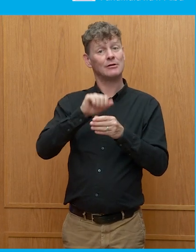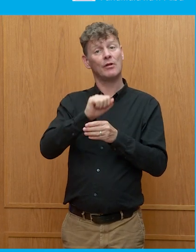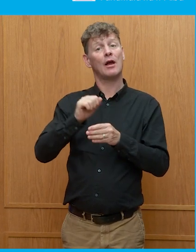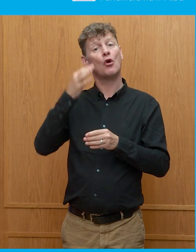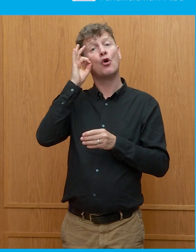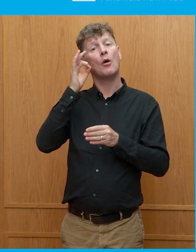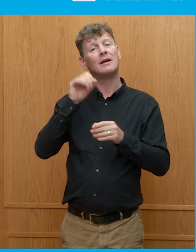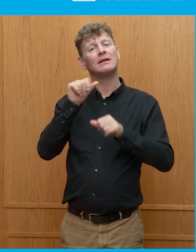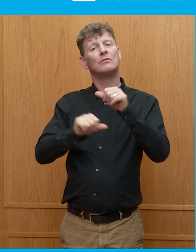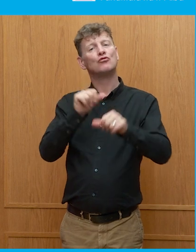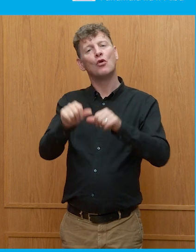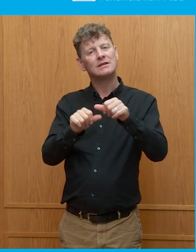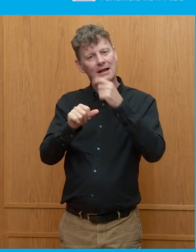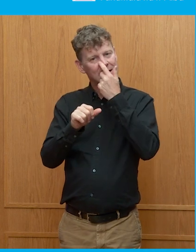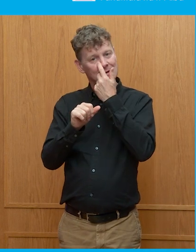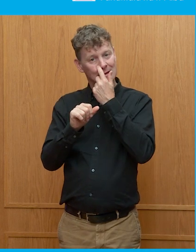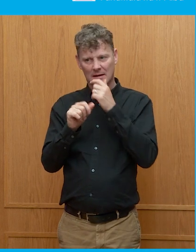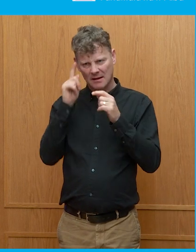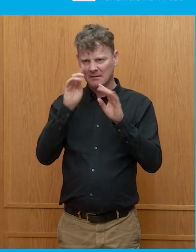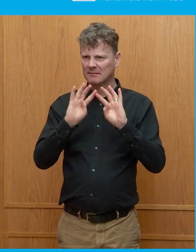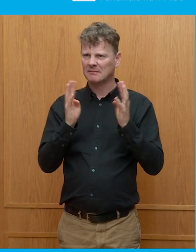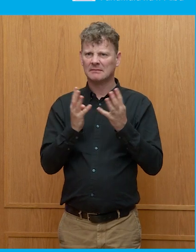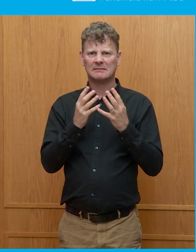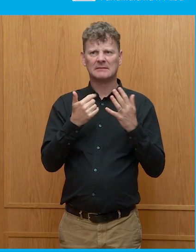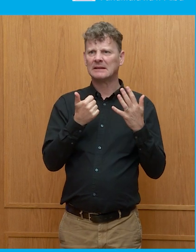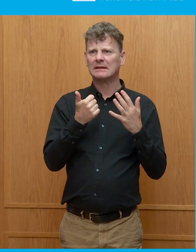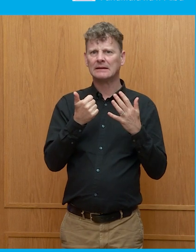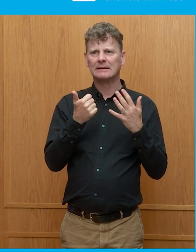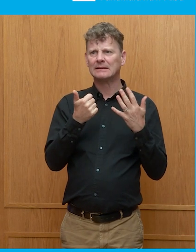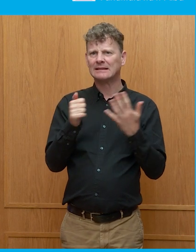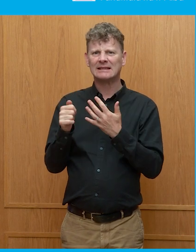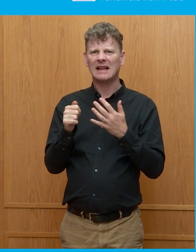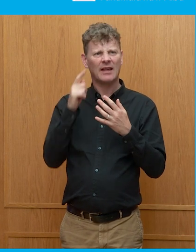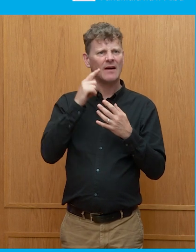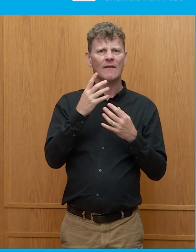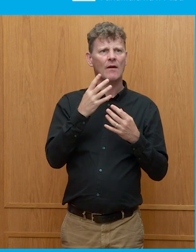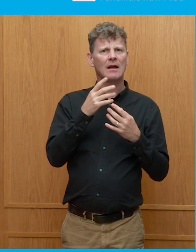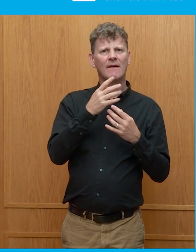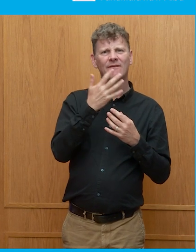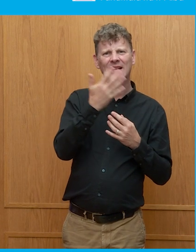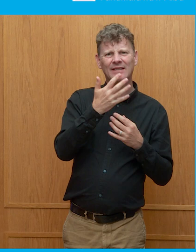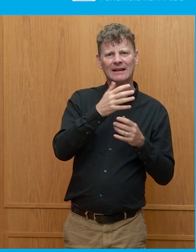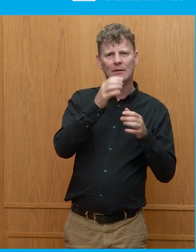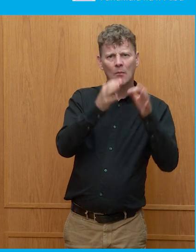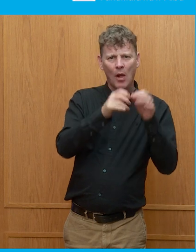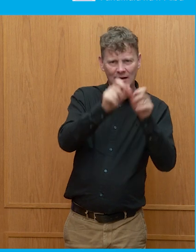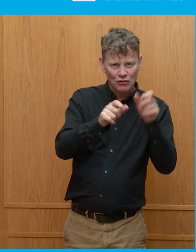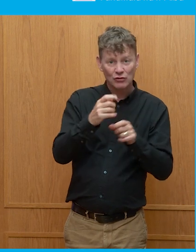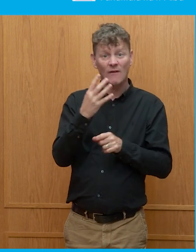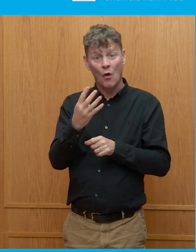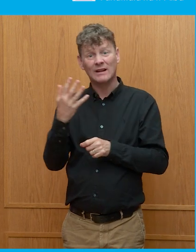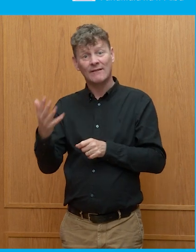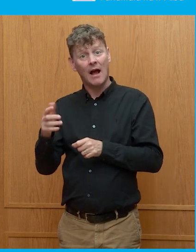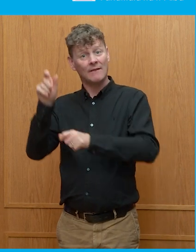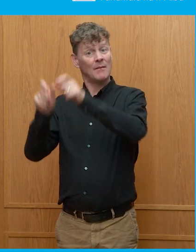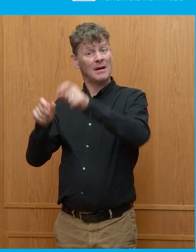So they will have panels of about 60 with 15 politicians and maybe 45 laypeople who have an experience of the